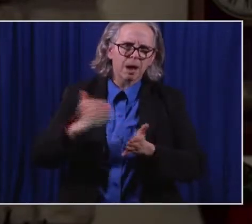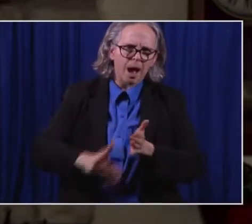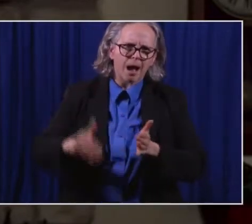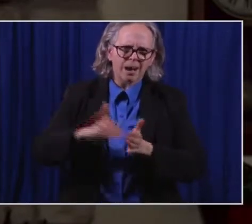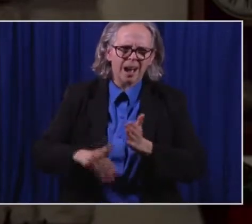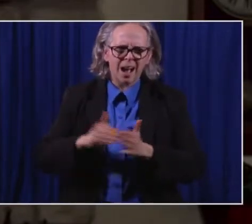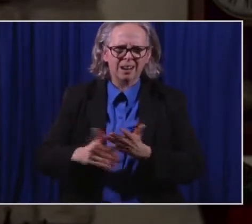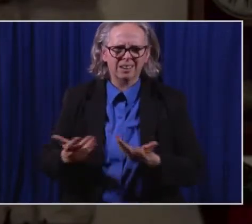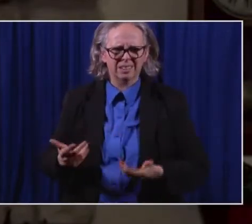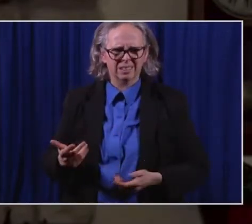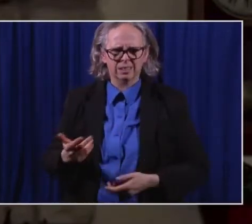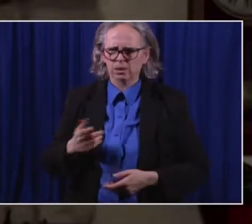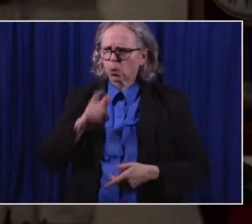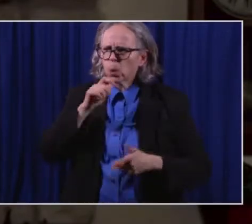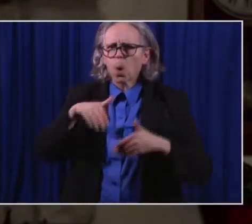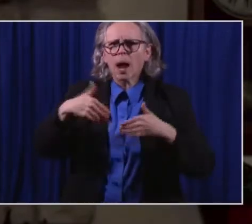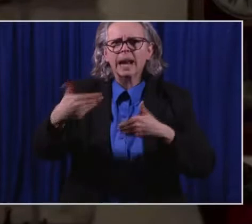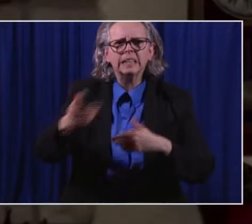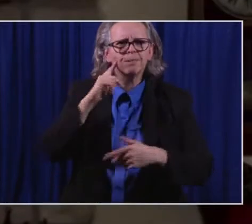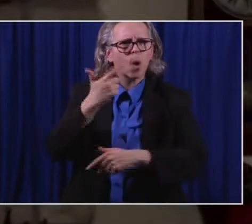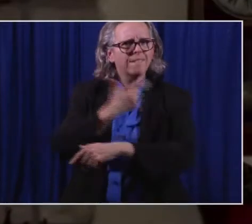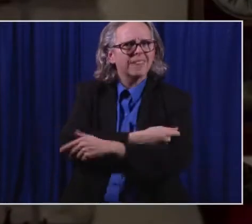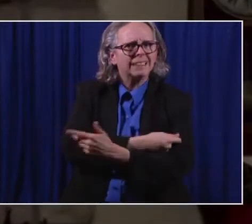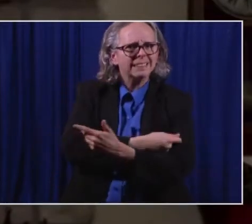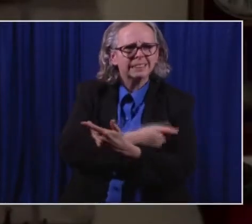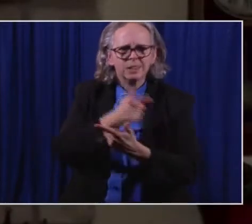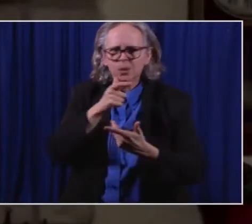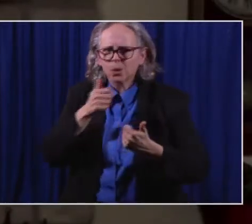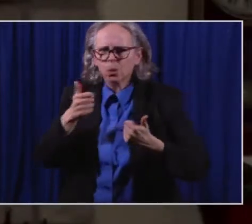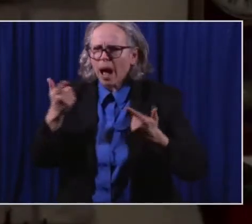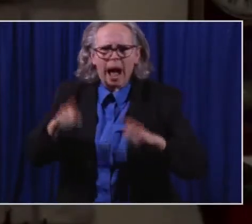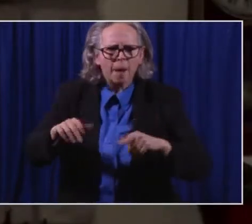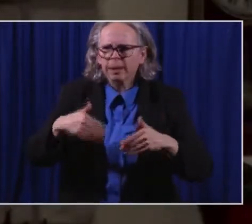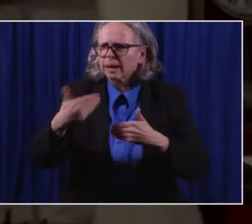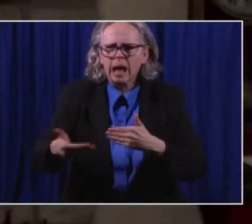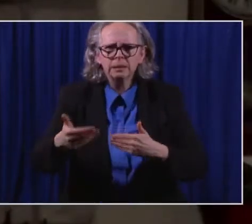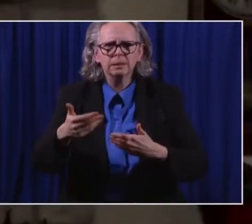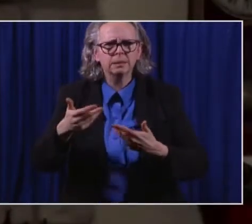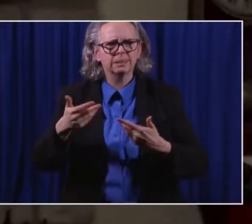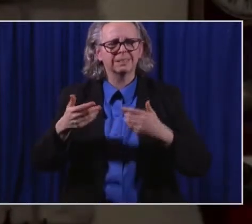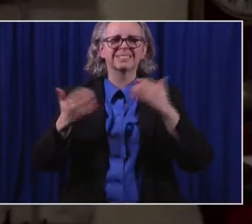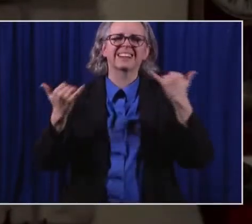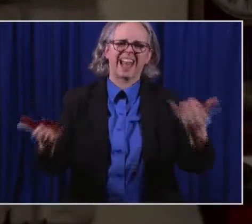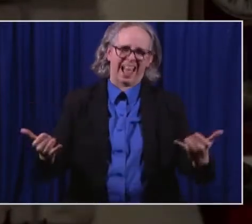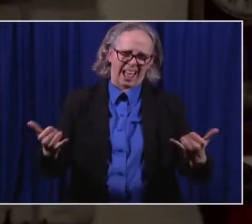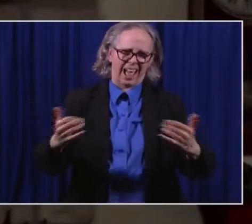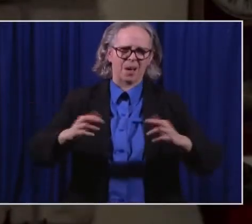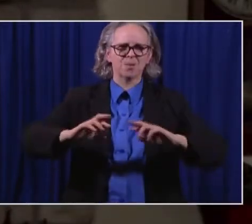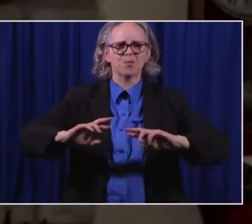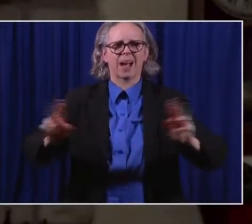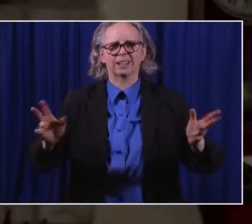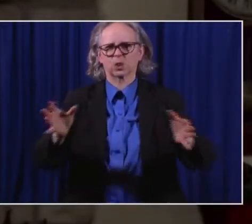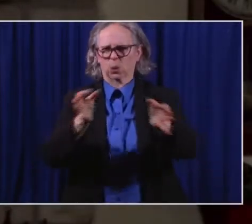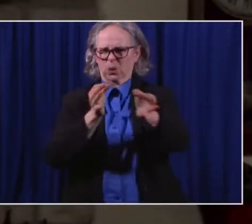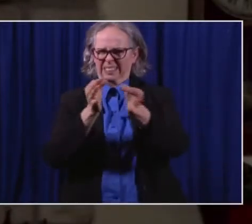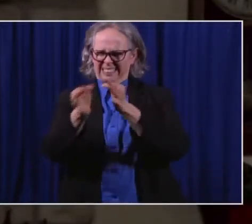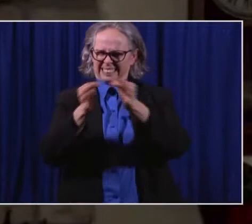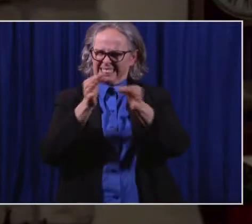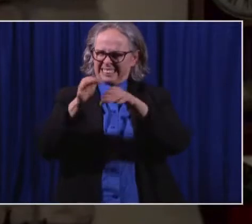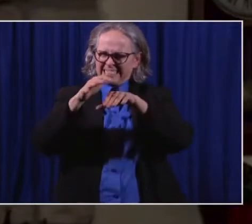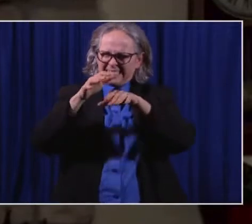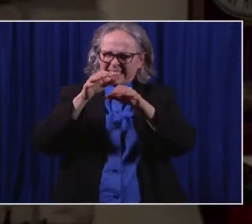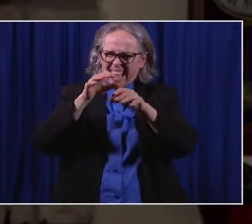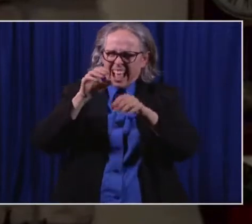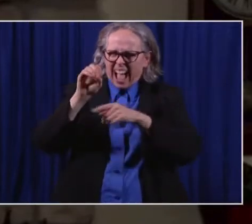who is next? What's going to happen? And so today I'm going to try to outline that a little bit. We don't have